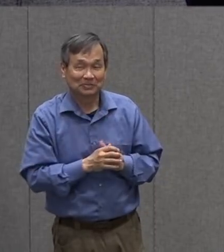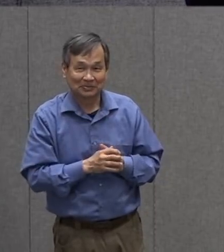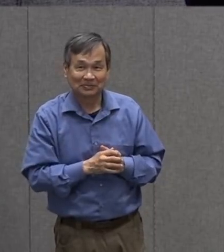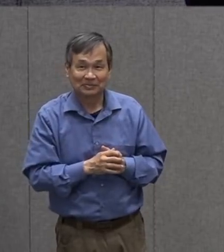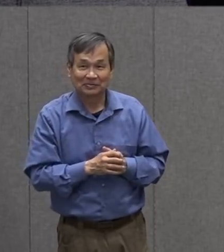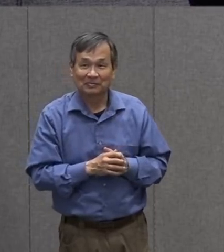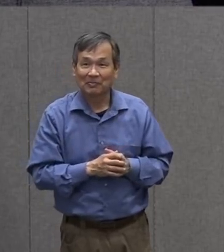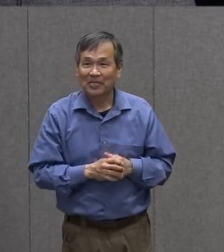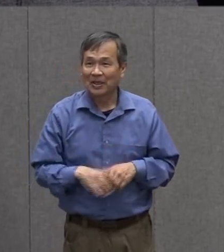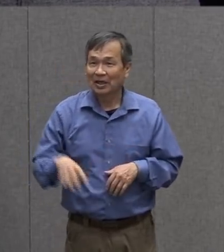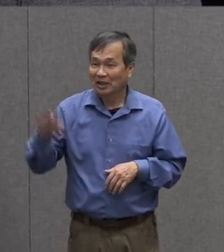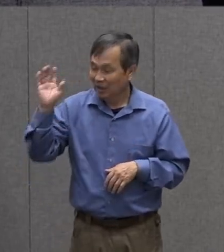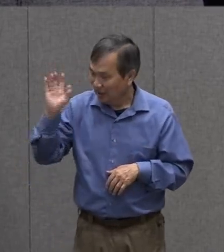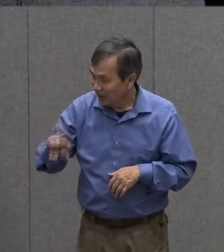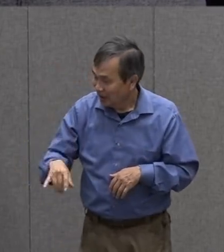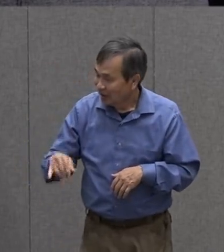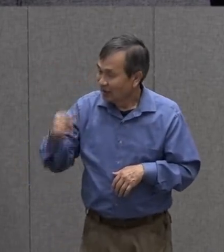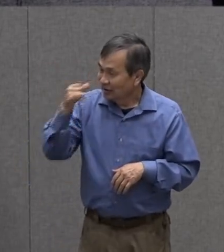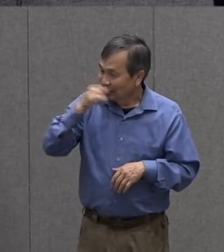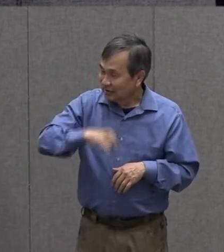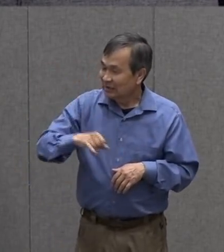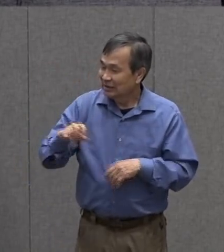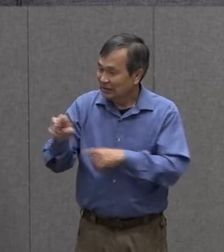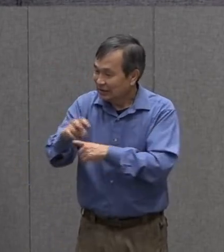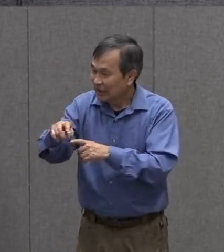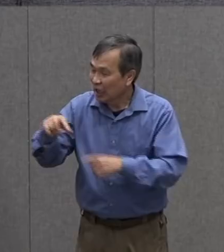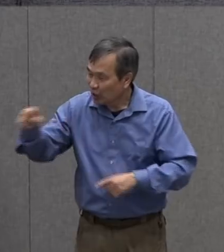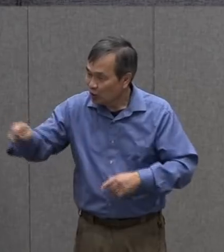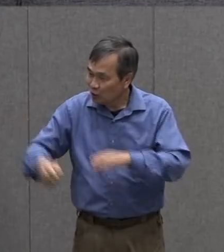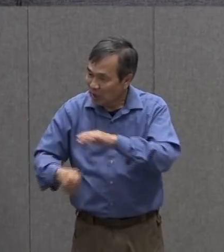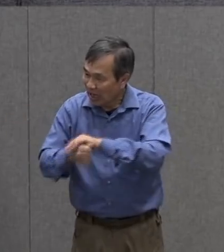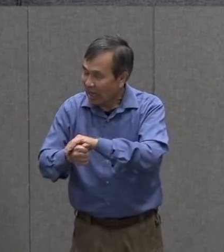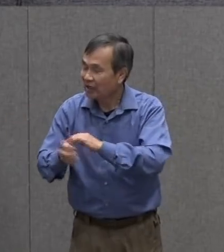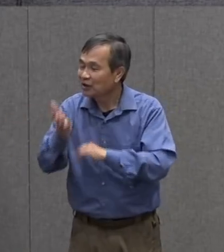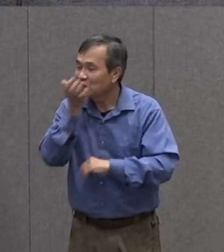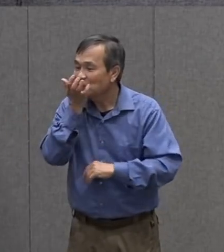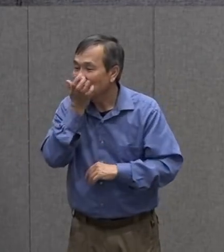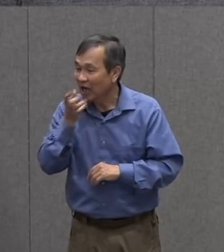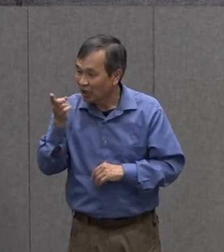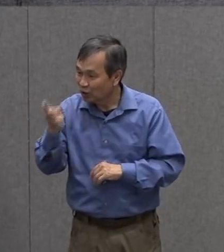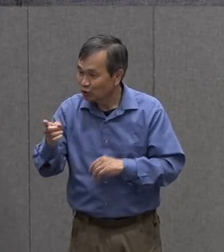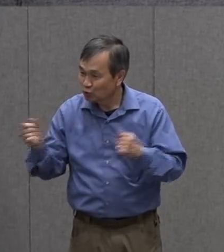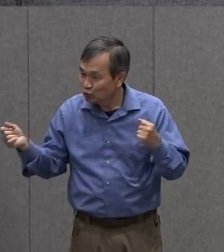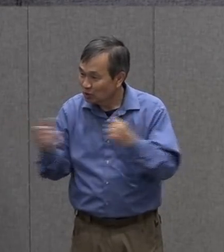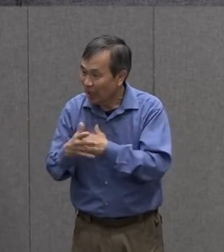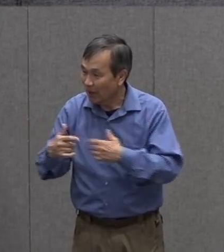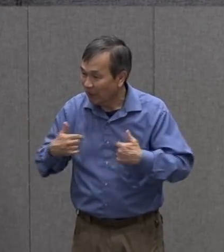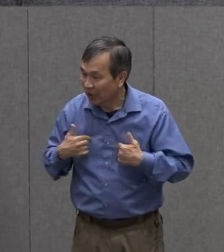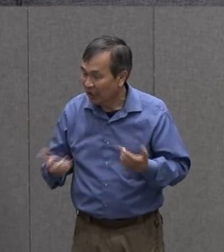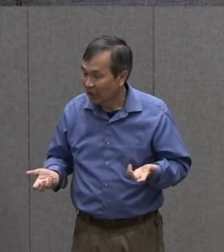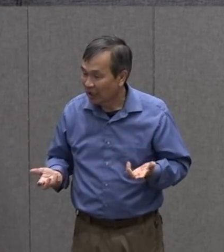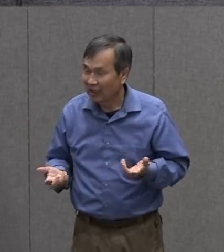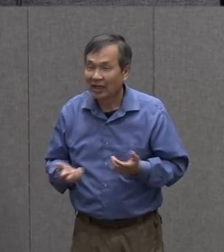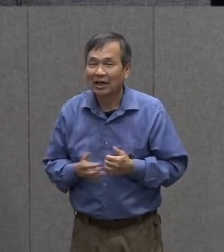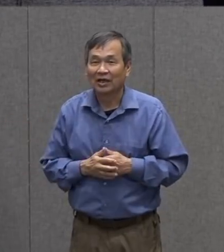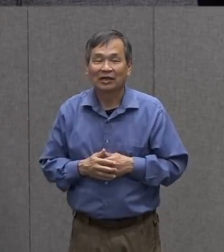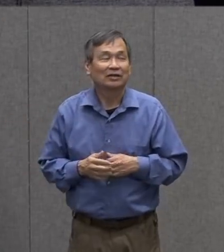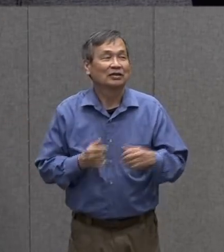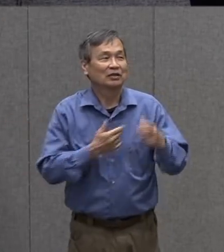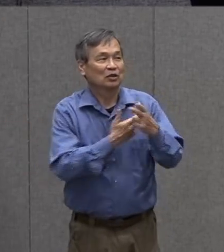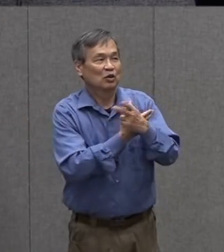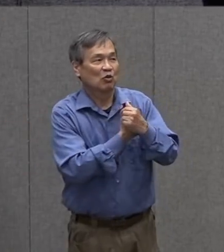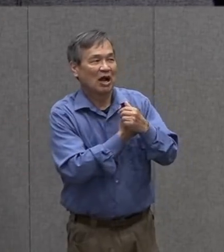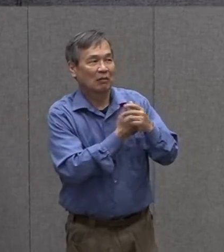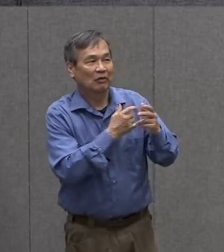Silly snake, Sid the snake. You were hiding in the grass and you scared me. Rabbit's running.